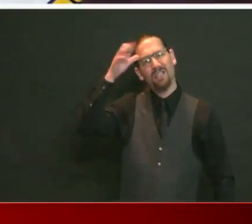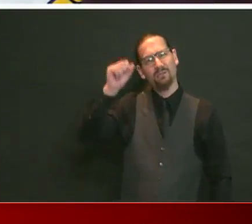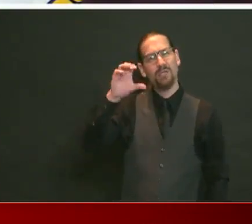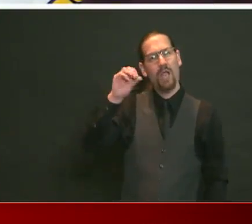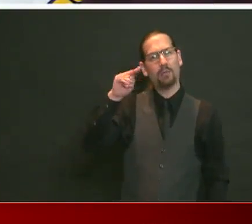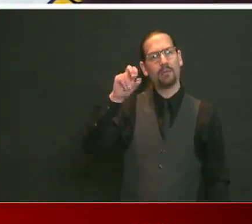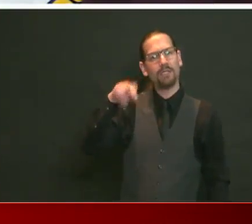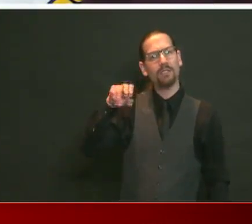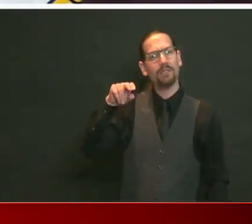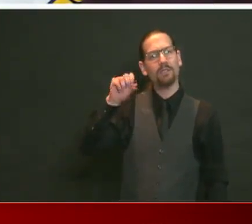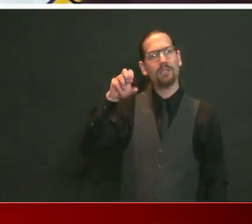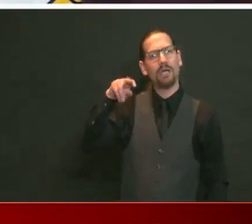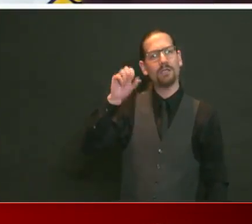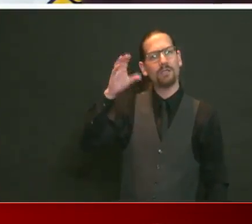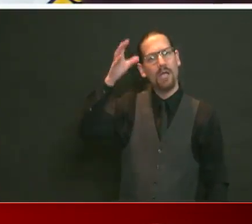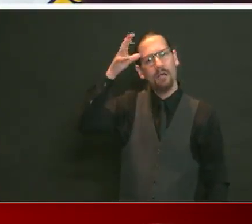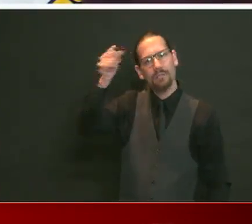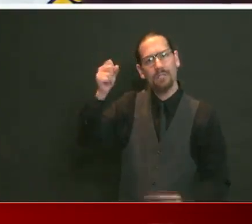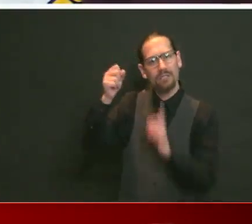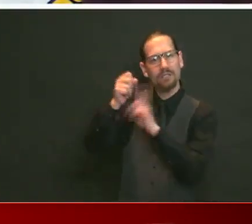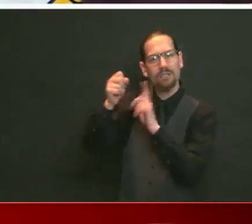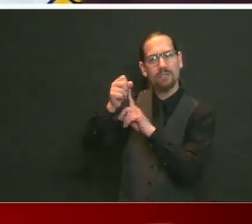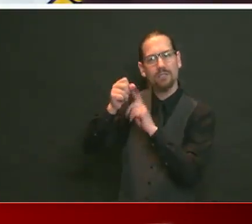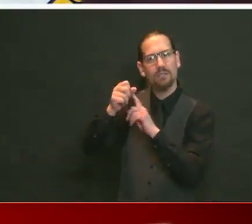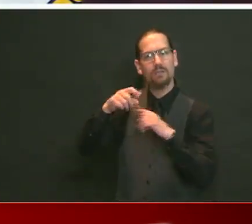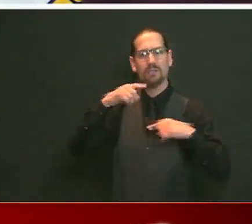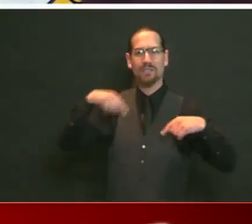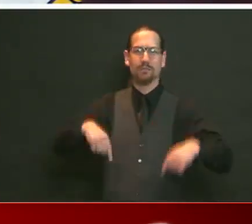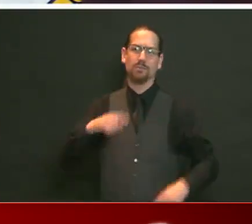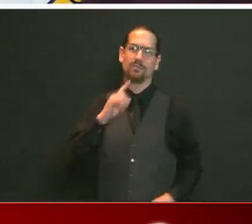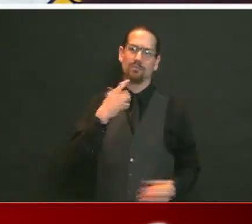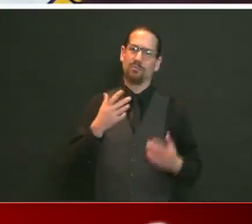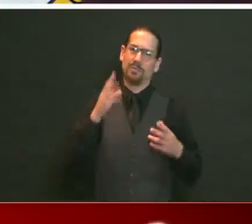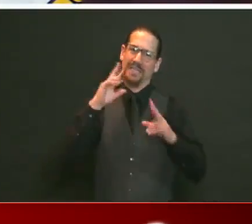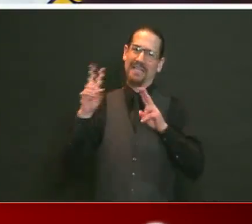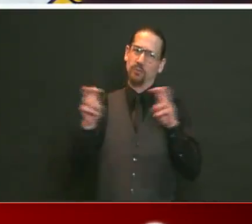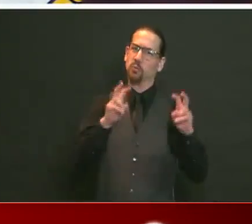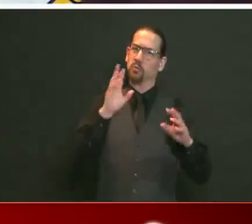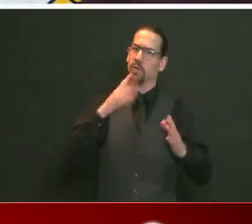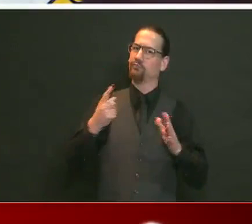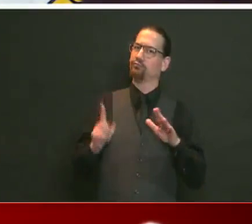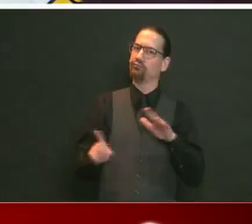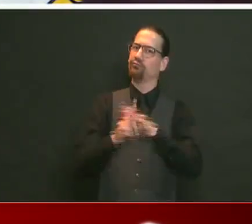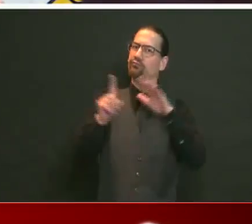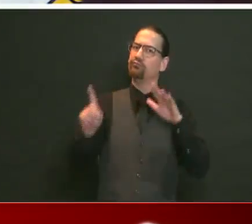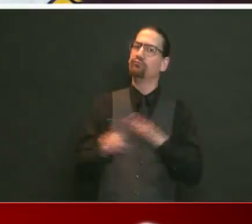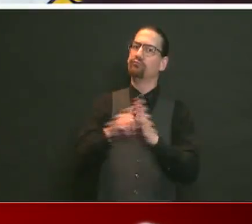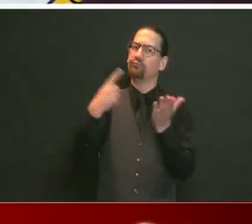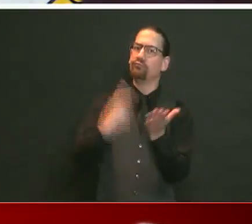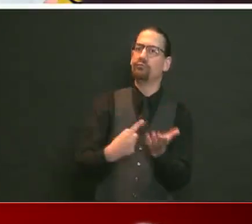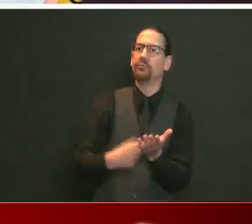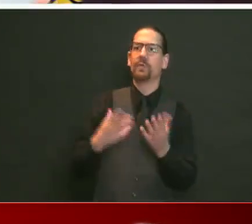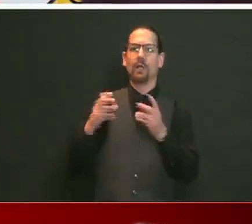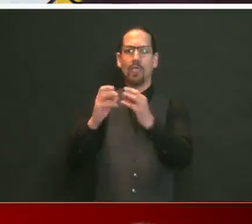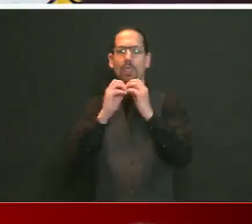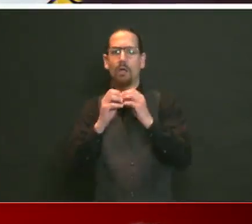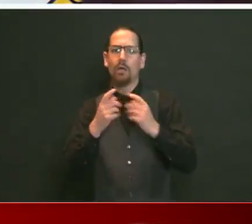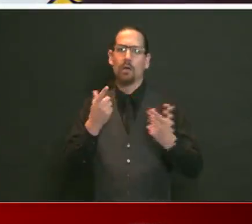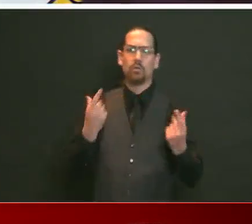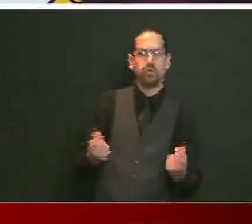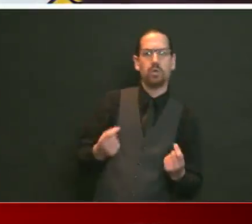this is going to be an issue that's going to come up again and again and again in the next nine months. Right?